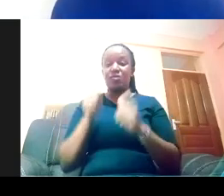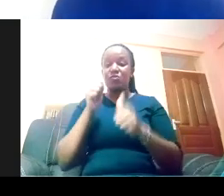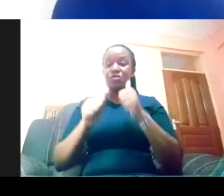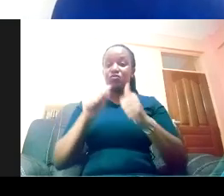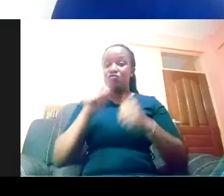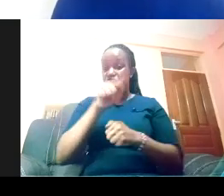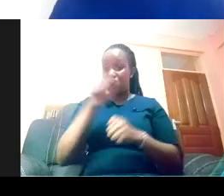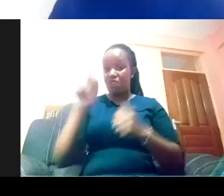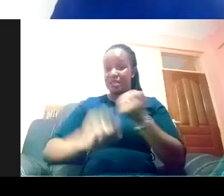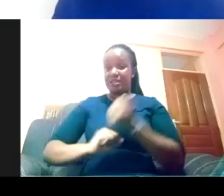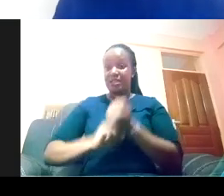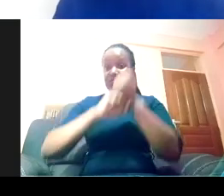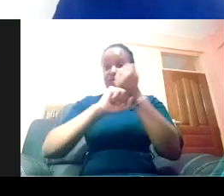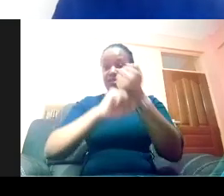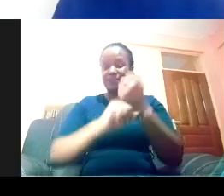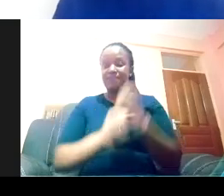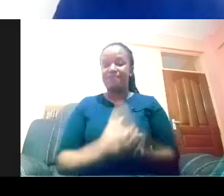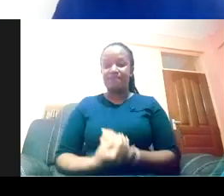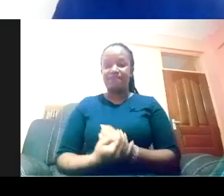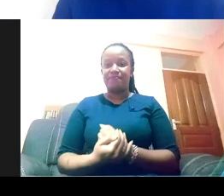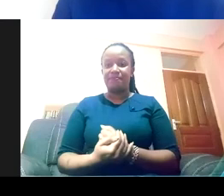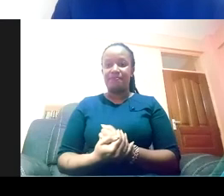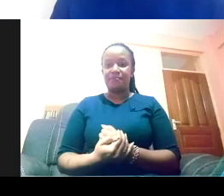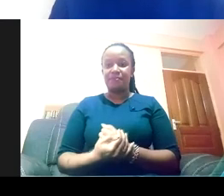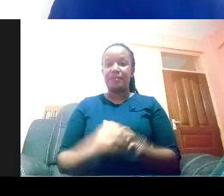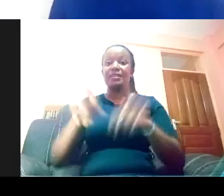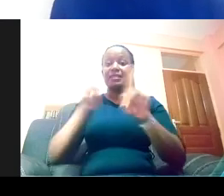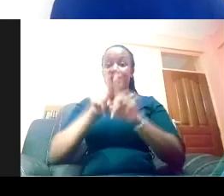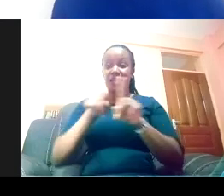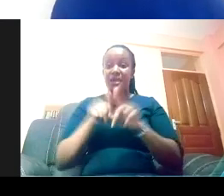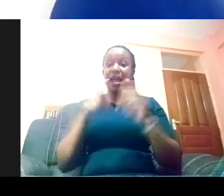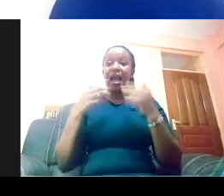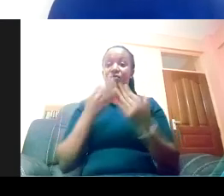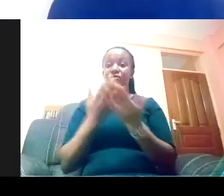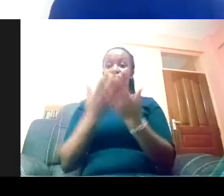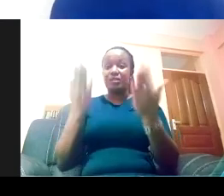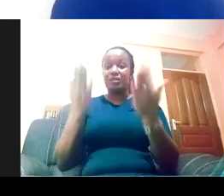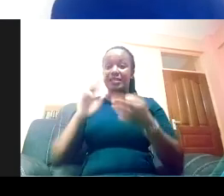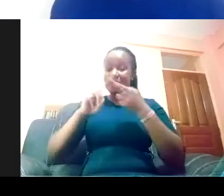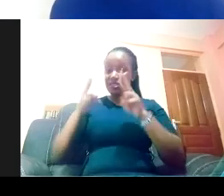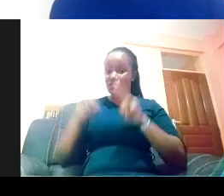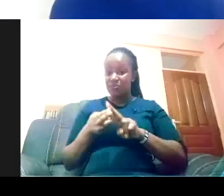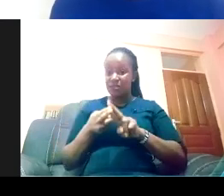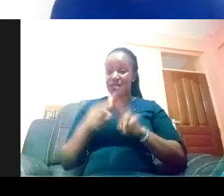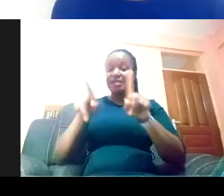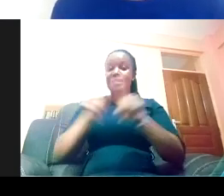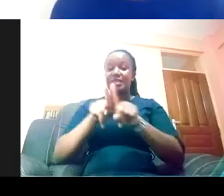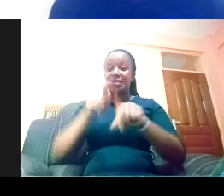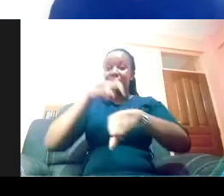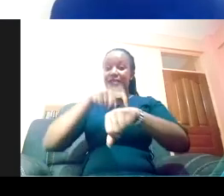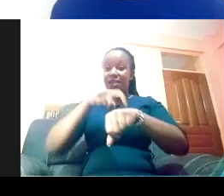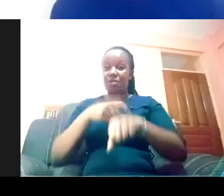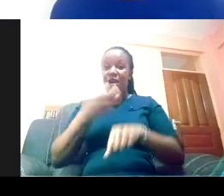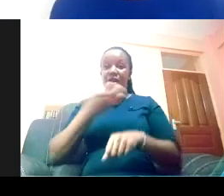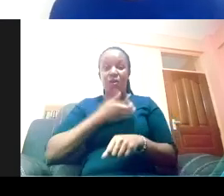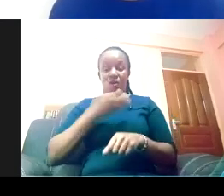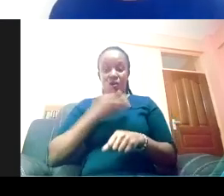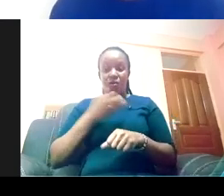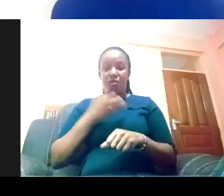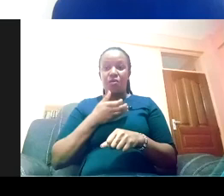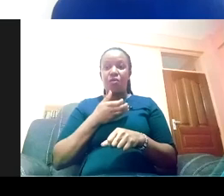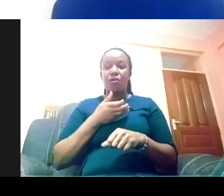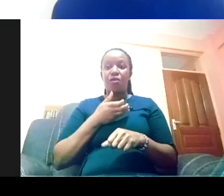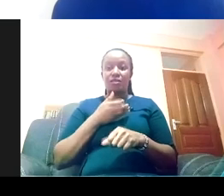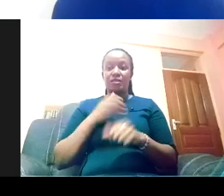again, this goes back to establishing those relationships and also building your own knowledge base, self-education